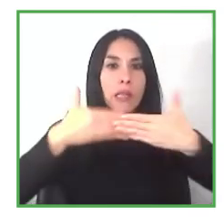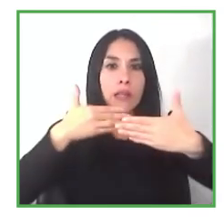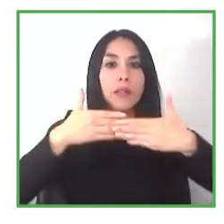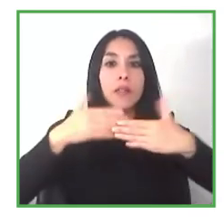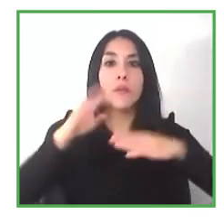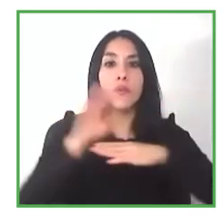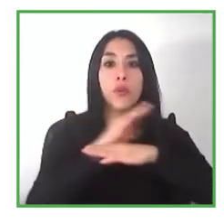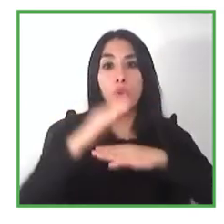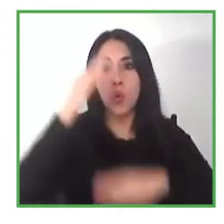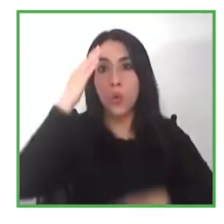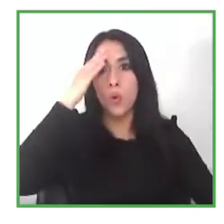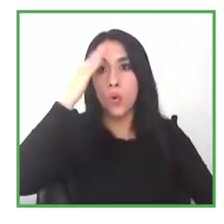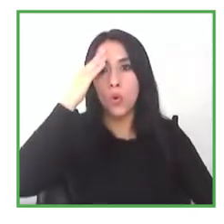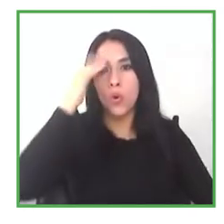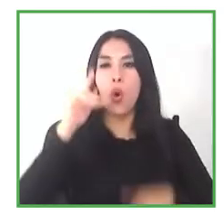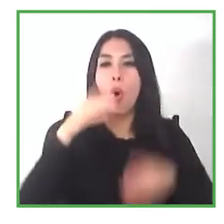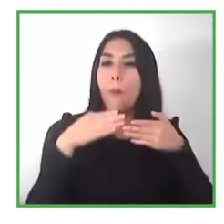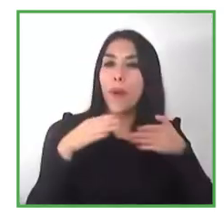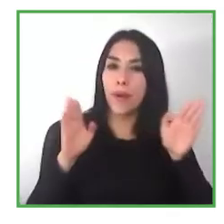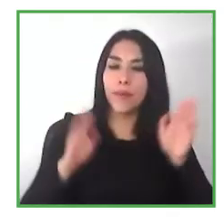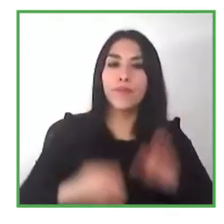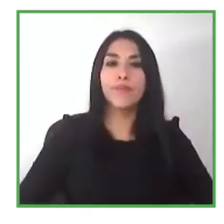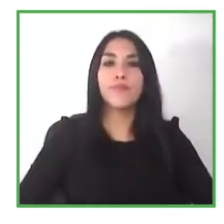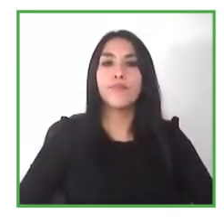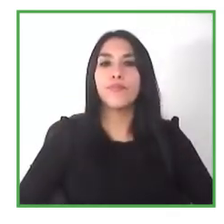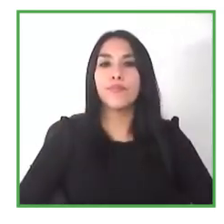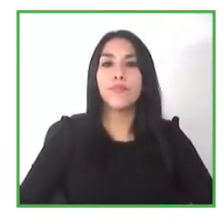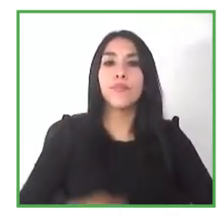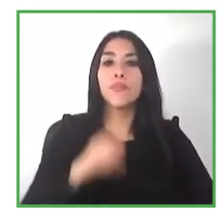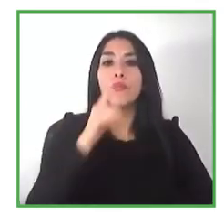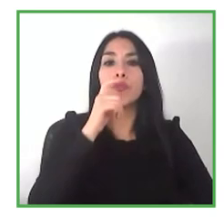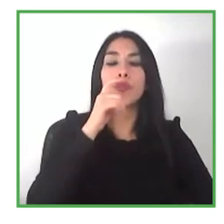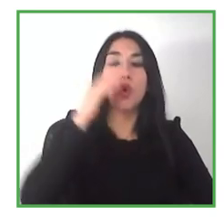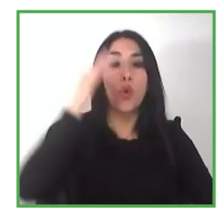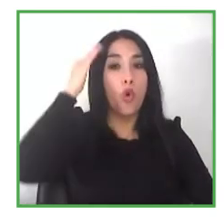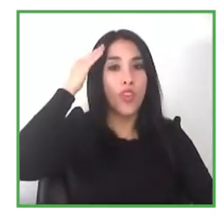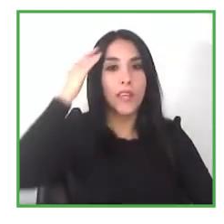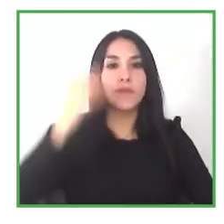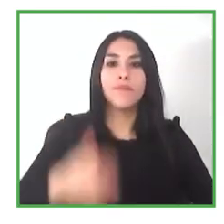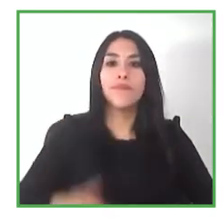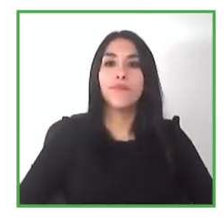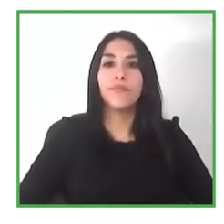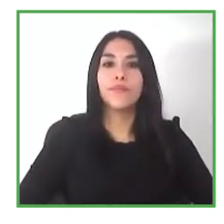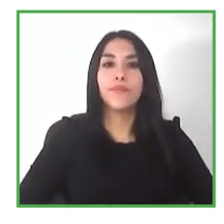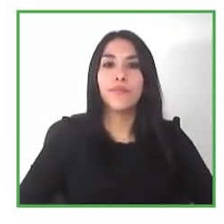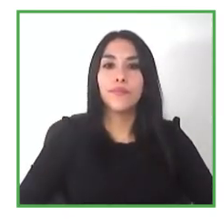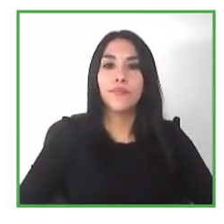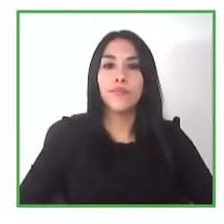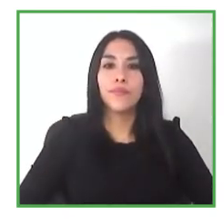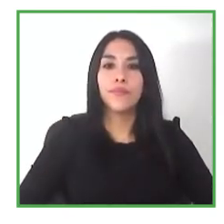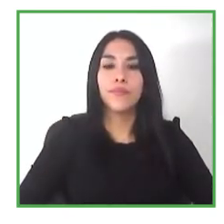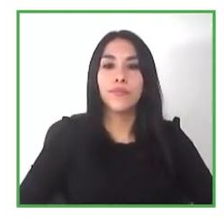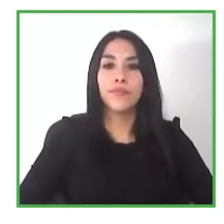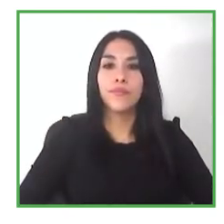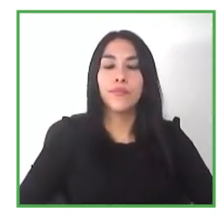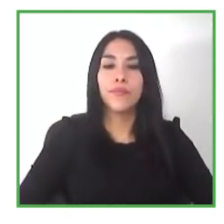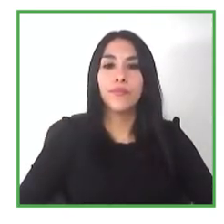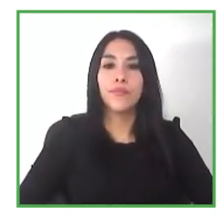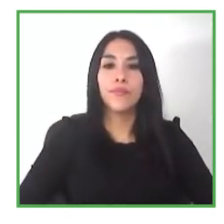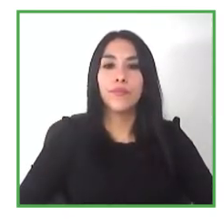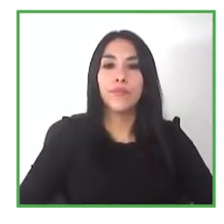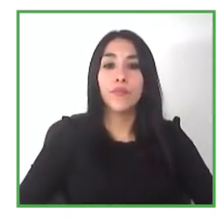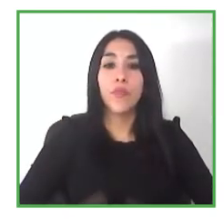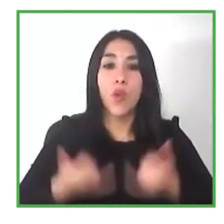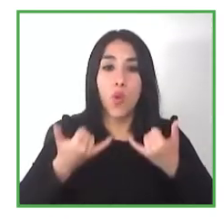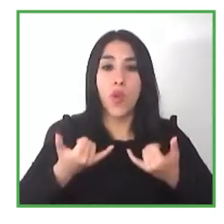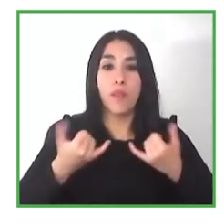still let's say that we we have done the first step right so the biggest challenge